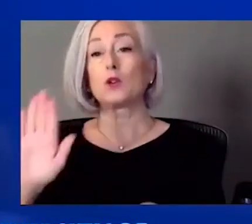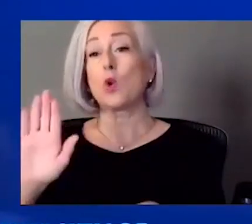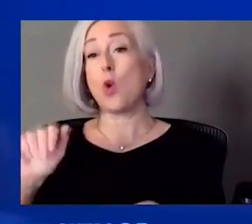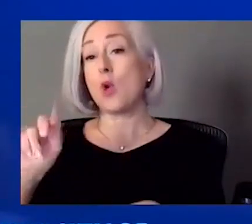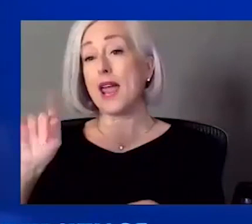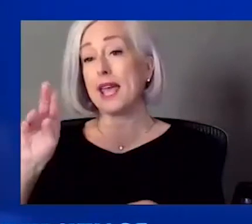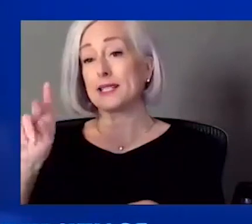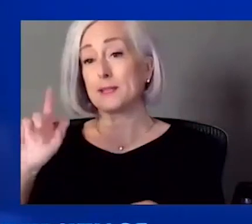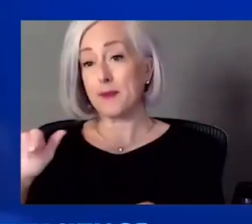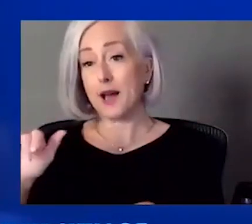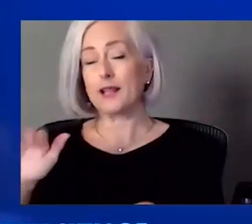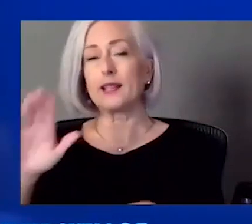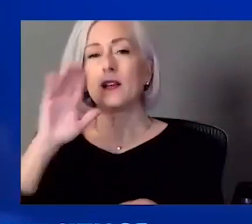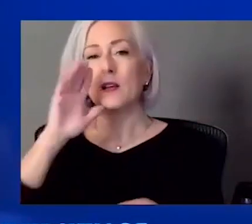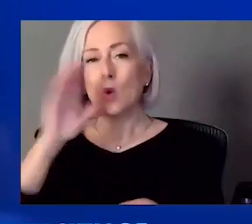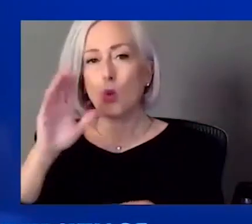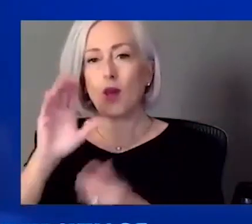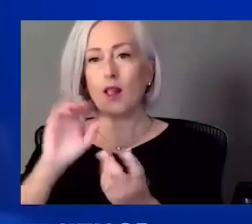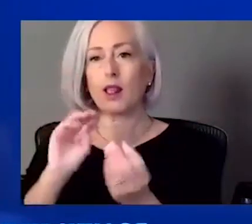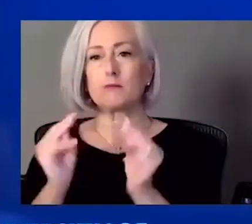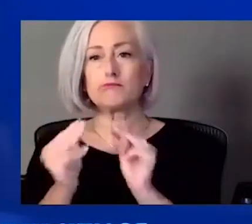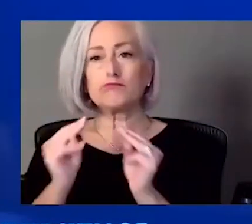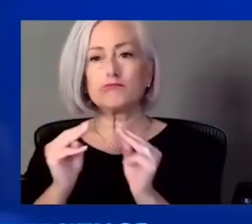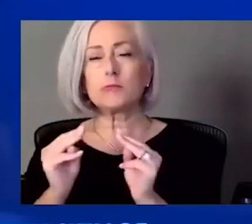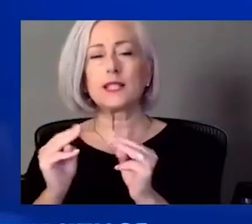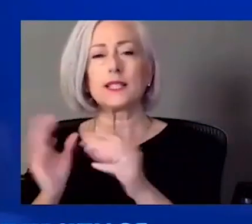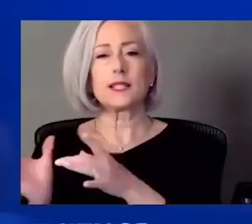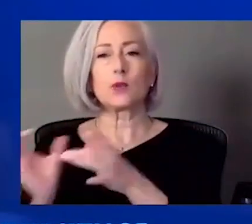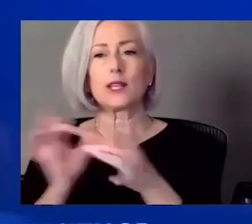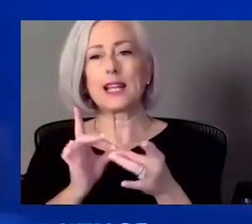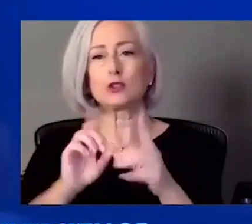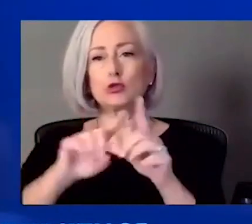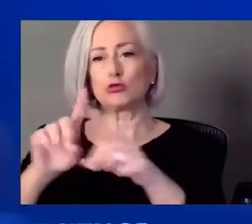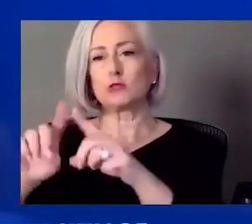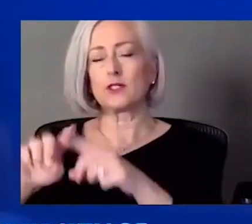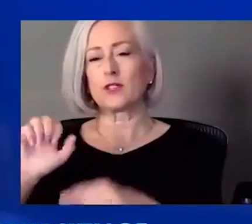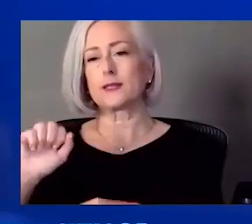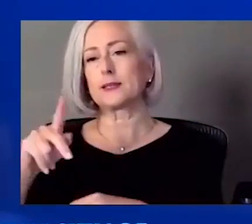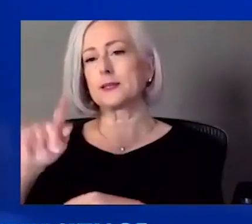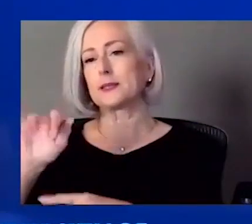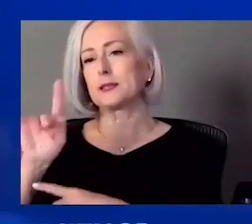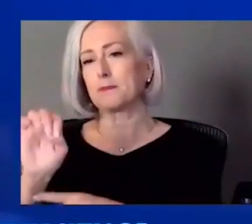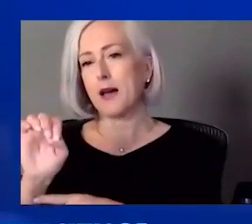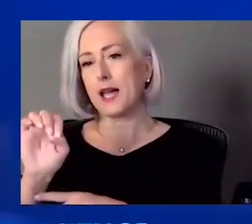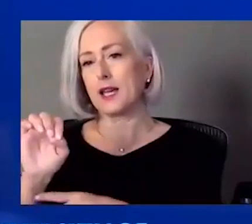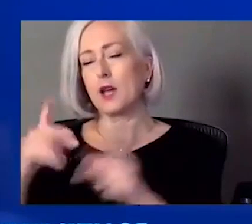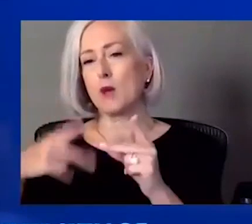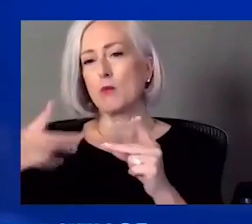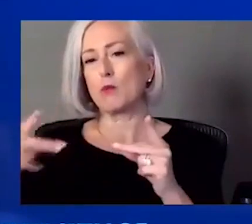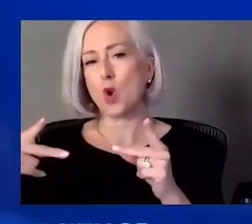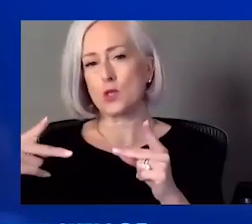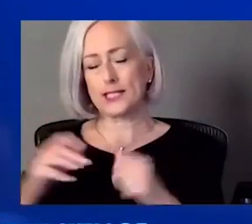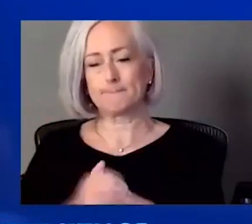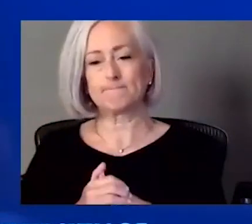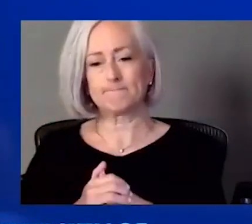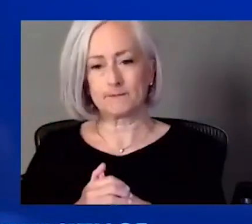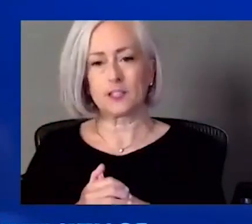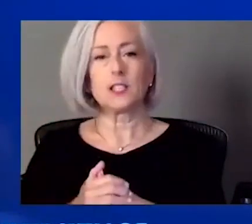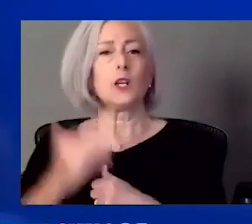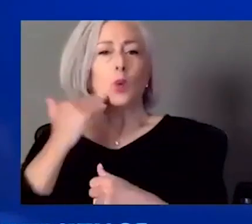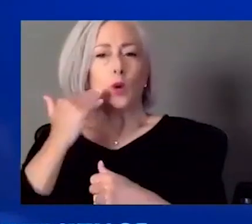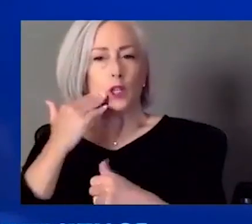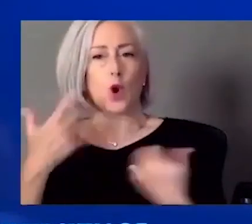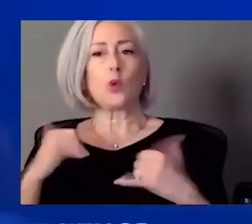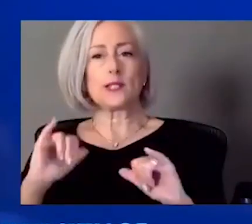variant spike proteins. But what we do know, uh, thankfully is that we still mount good T cell responses and